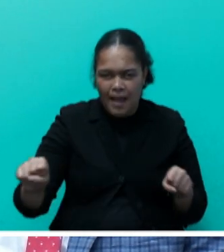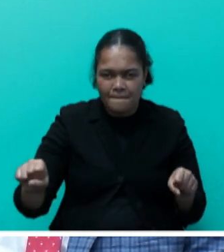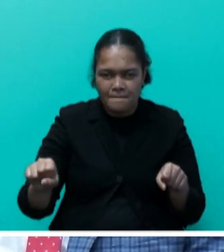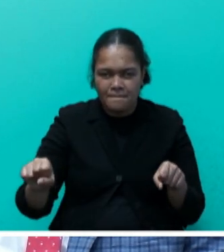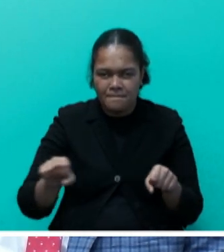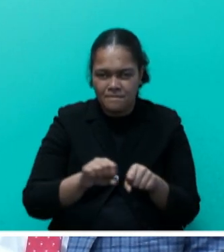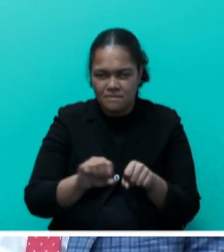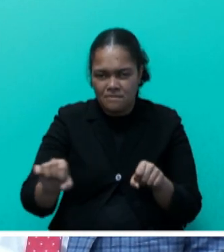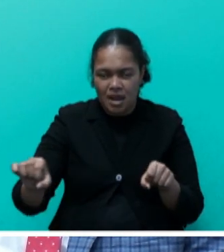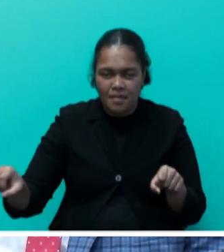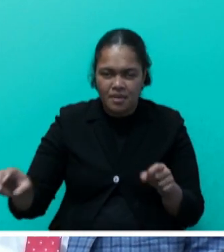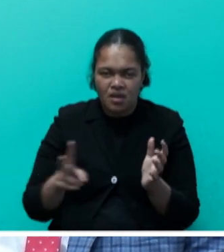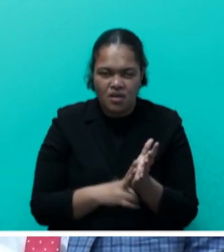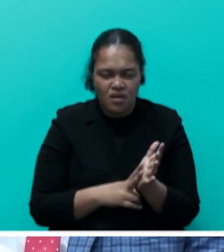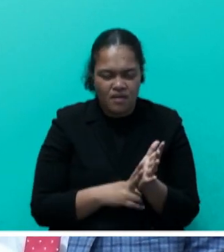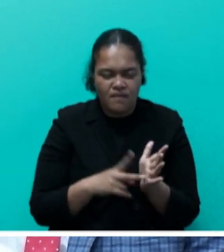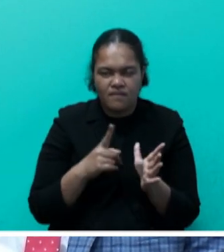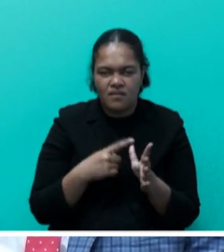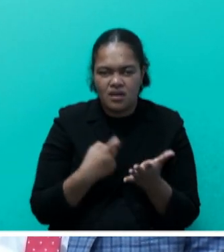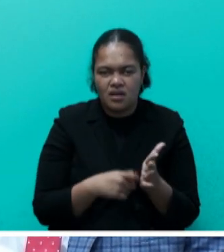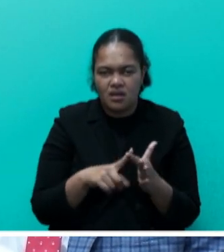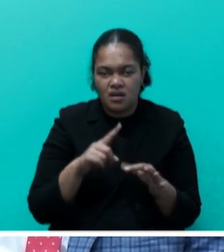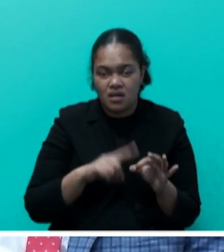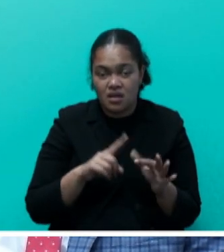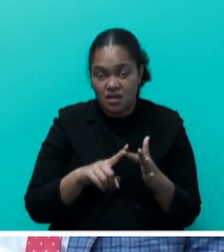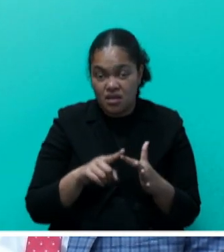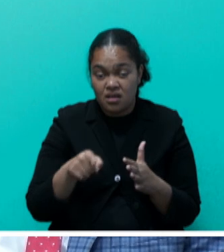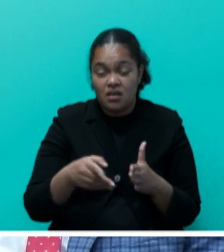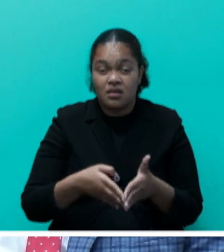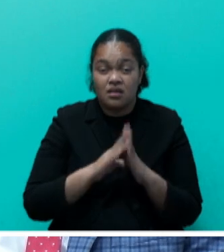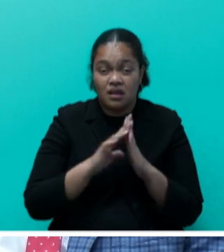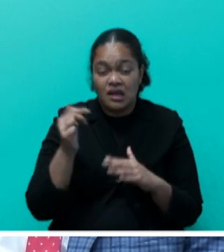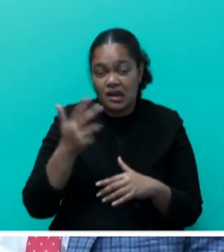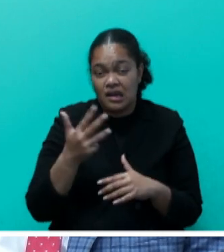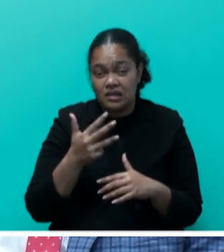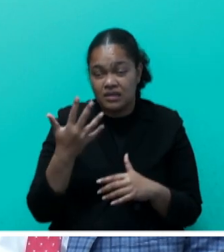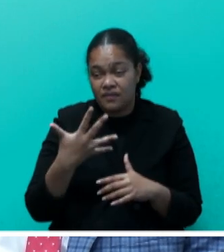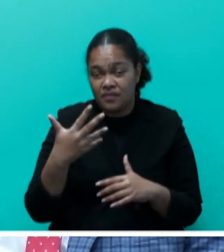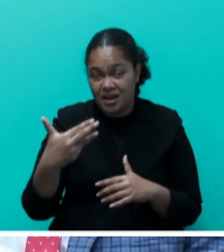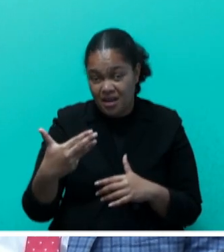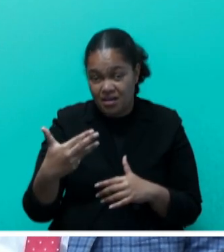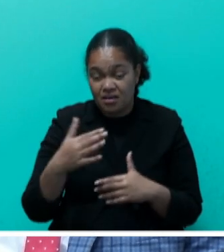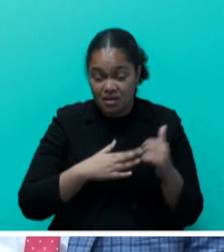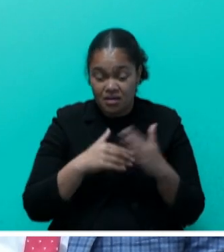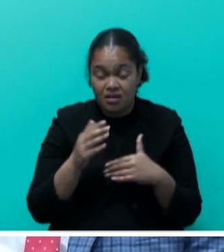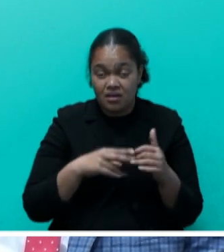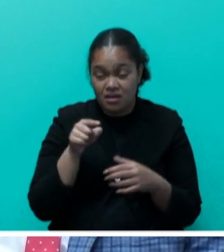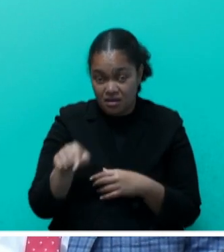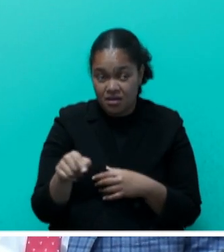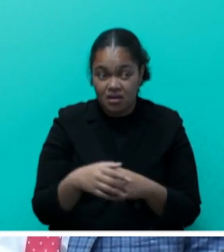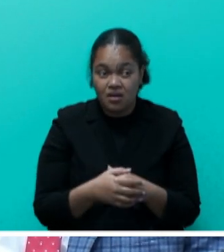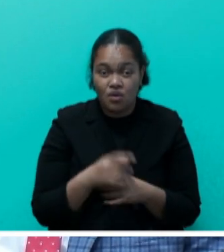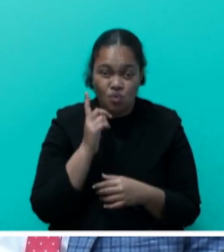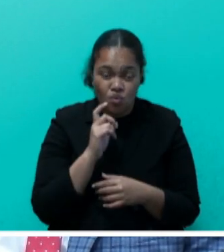Warangay Dam and Saru Water Treatment Plant were first established in 1959, and the infrastructure, particularly the raw